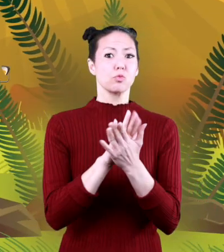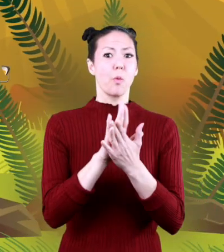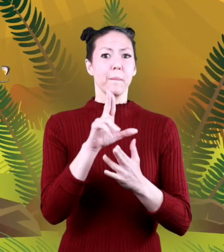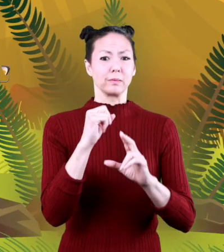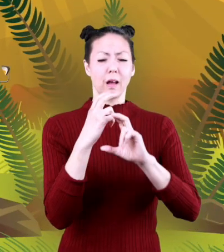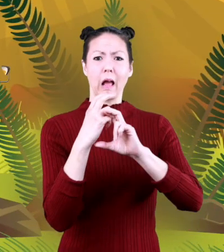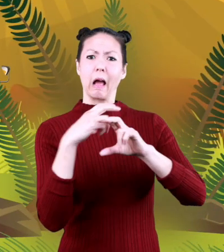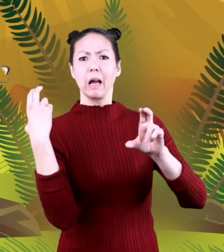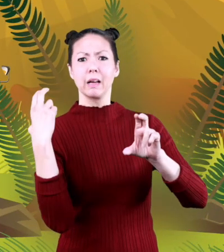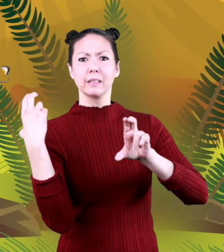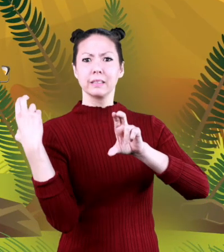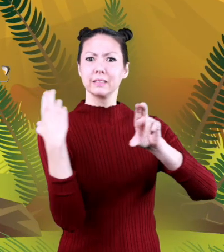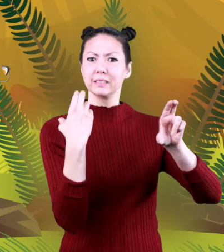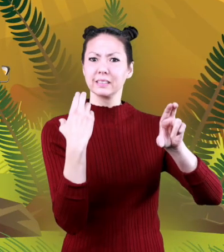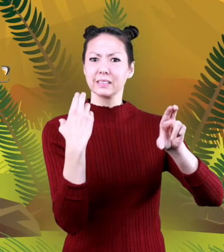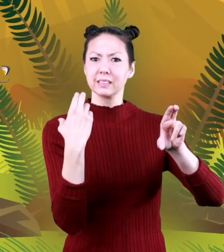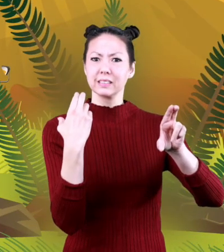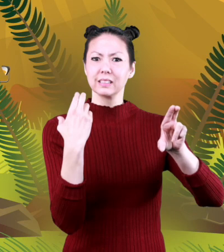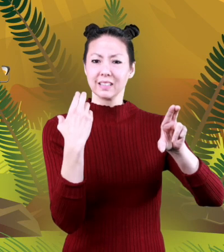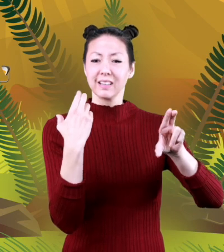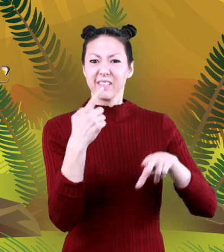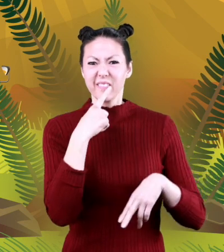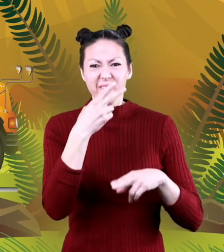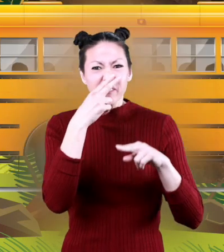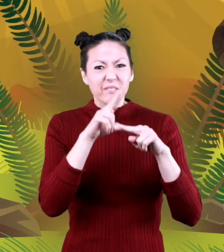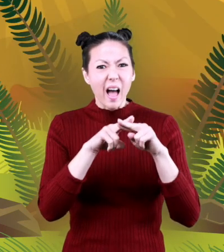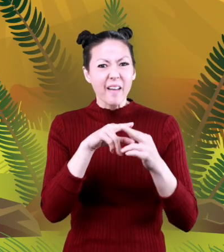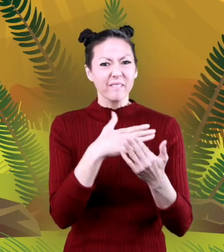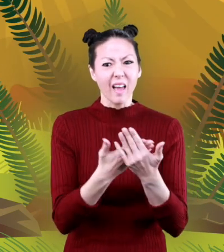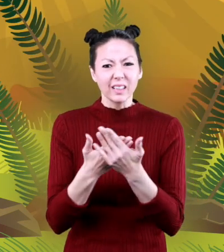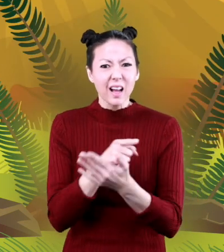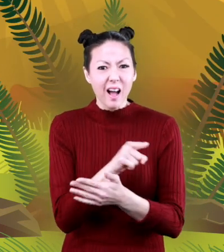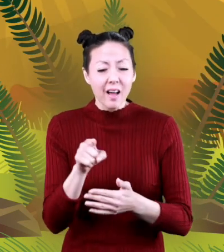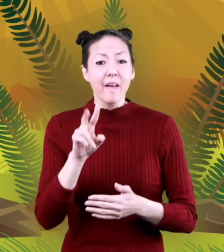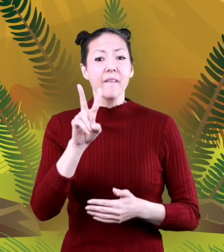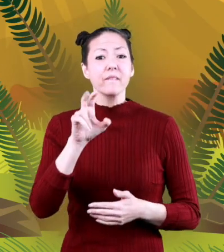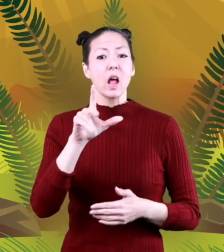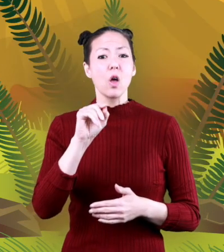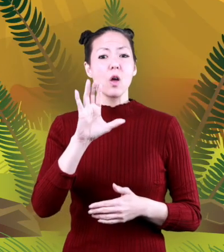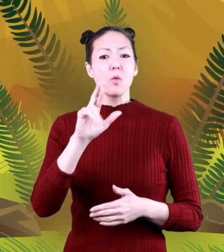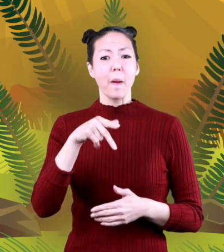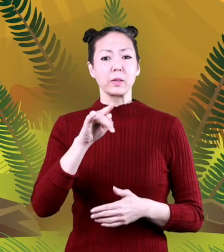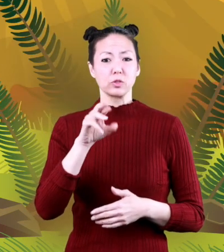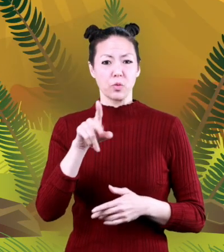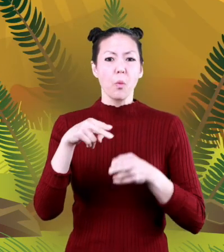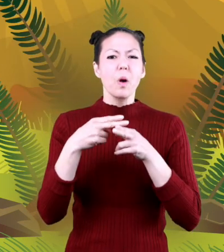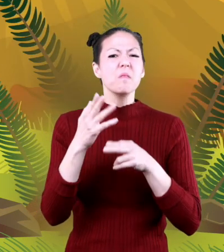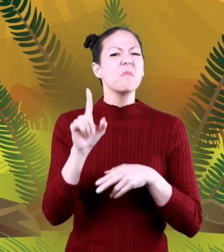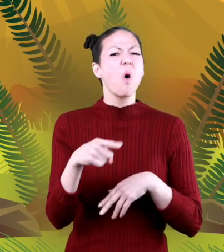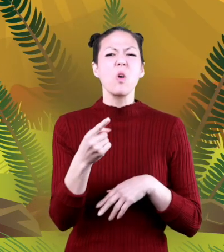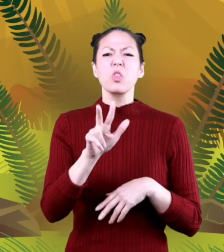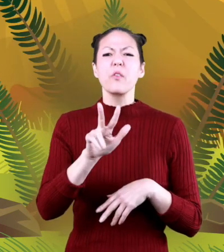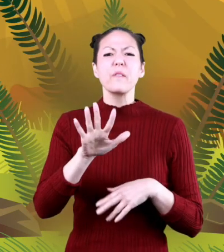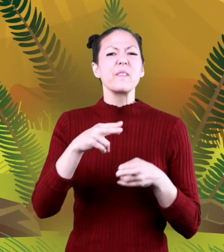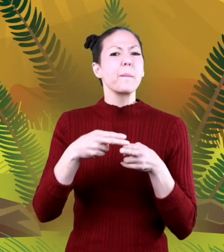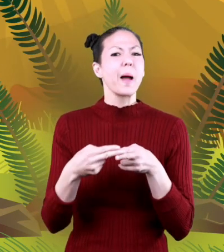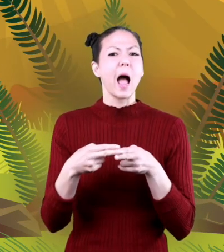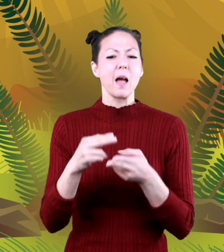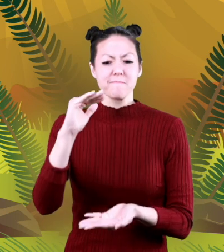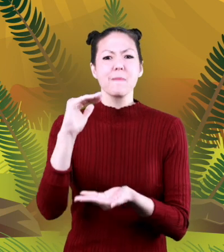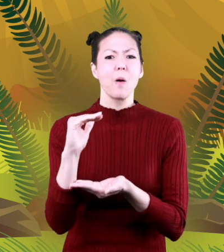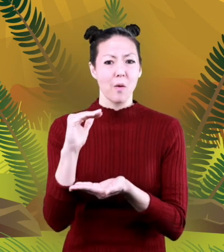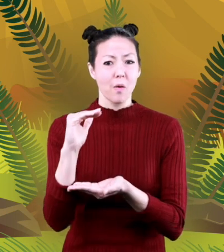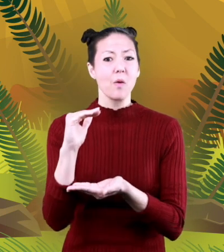larger than a school bus here's a fun fact the velociraptor weighed only around